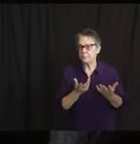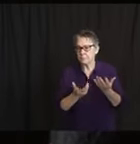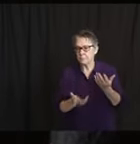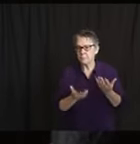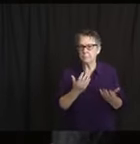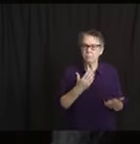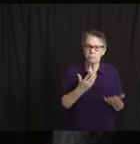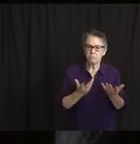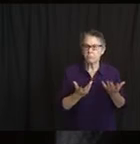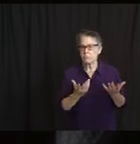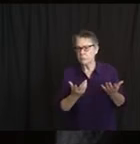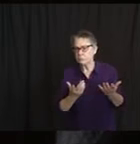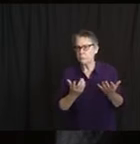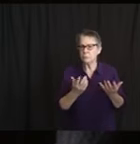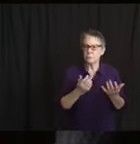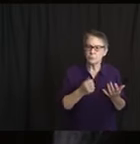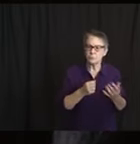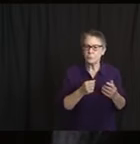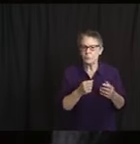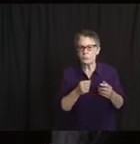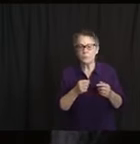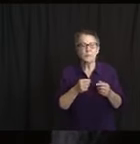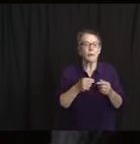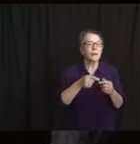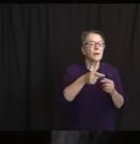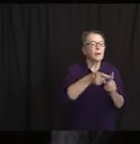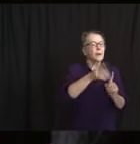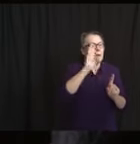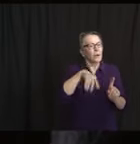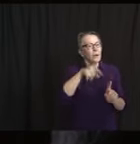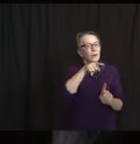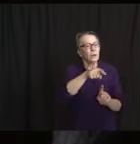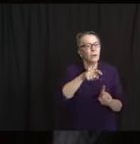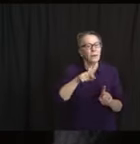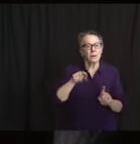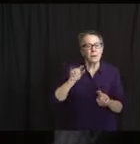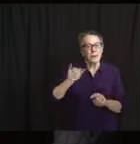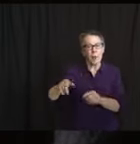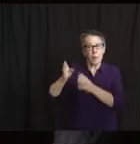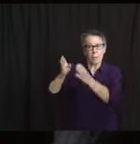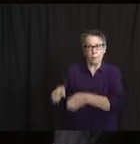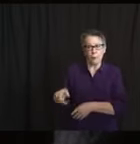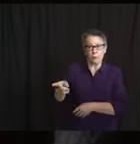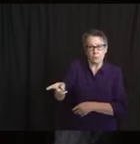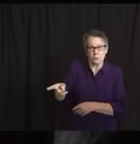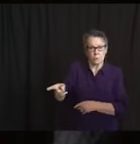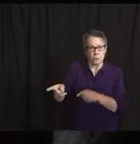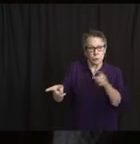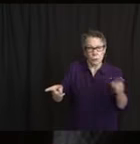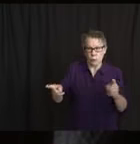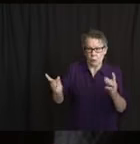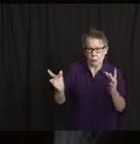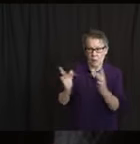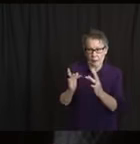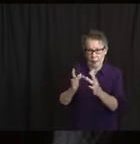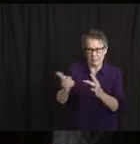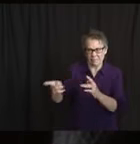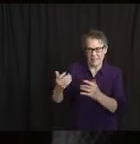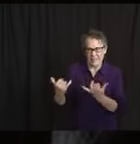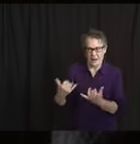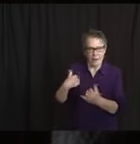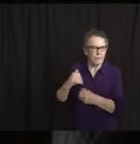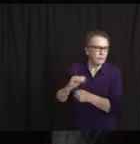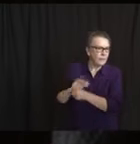case of COVID-19, or whatever the communicable disease might be. And then, you know, there's an